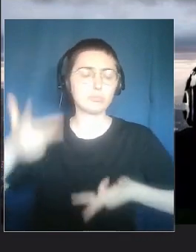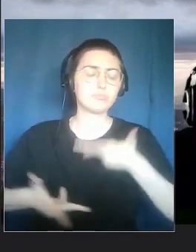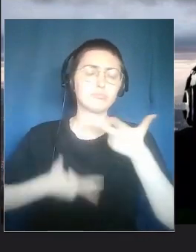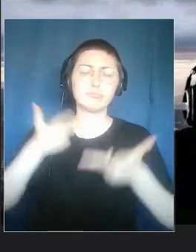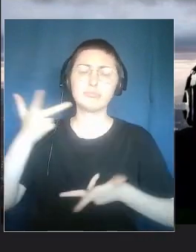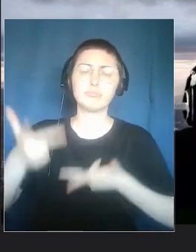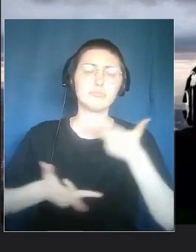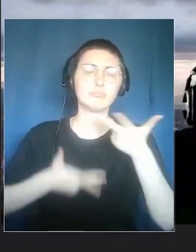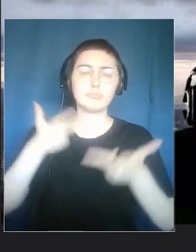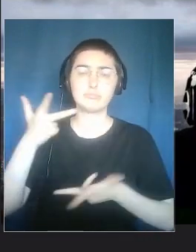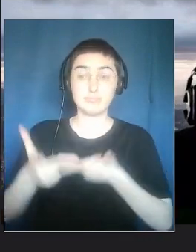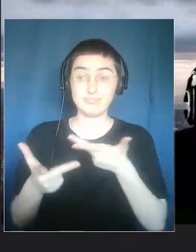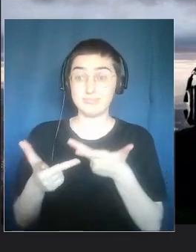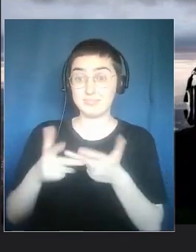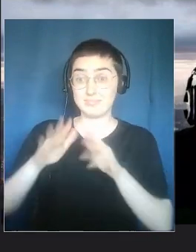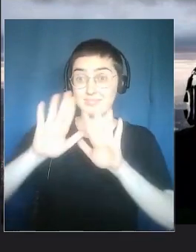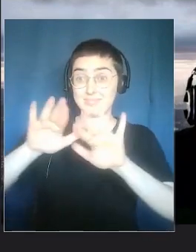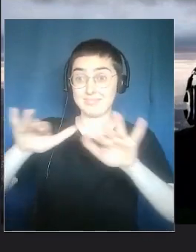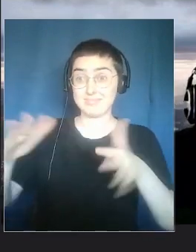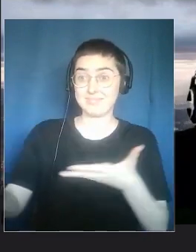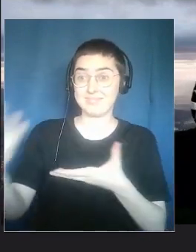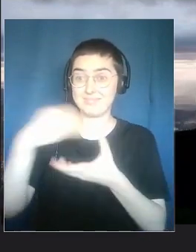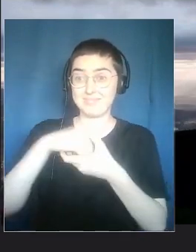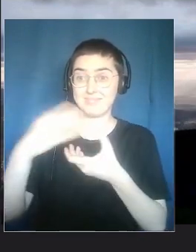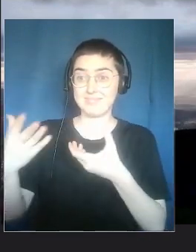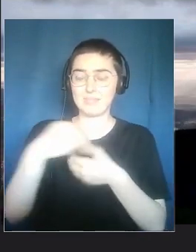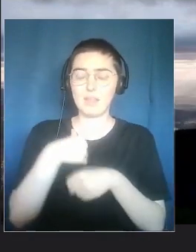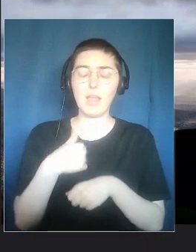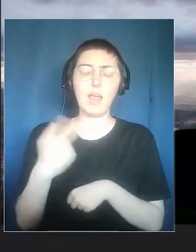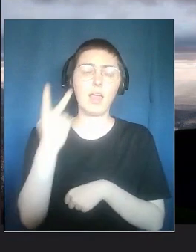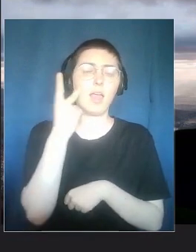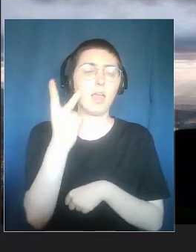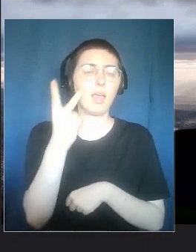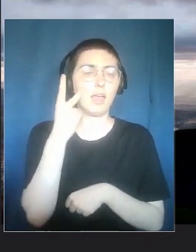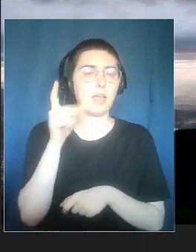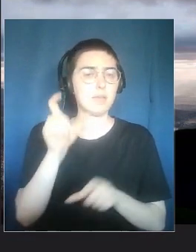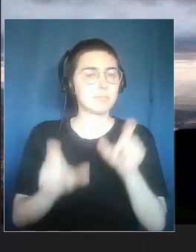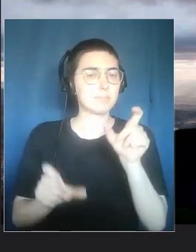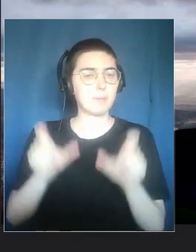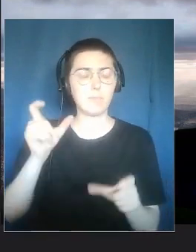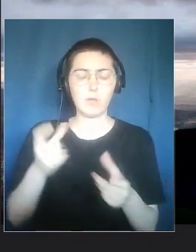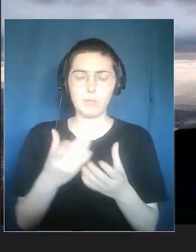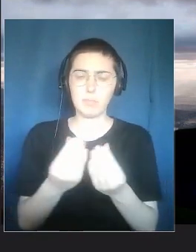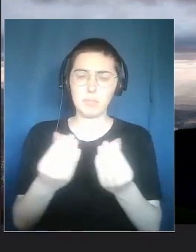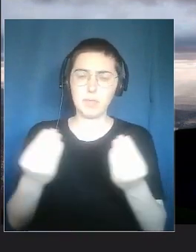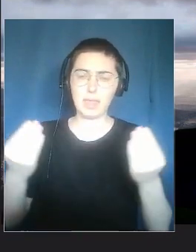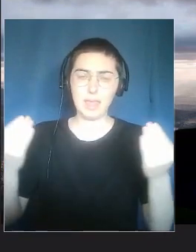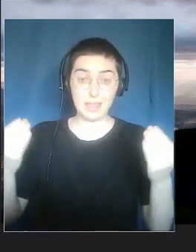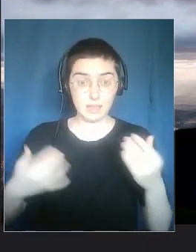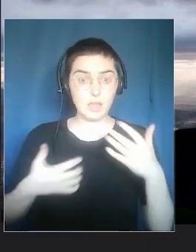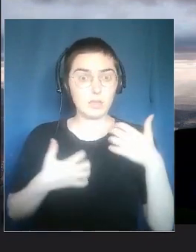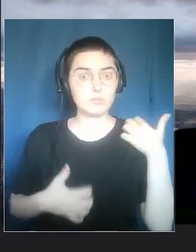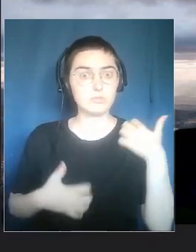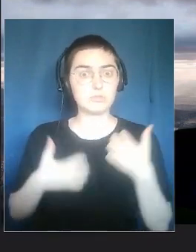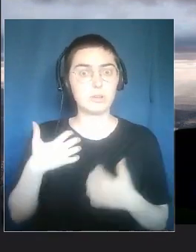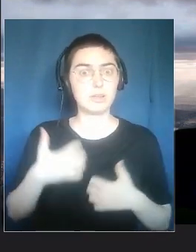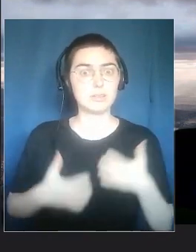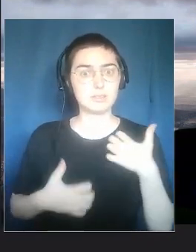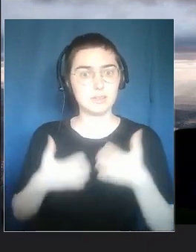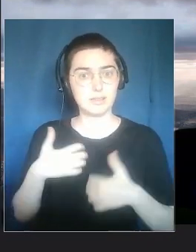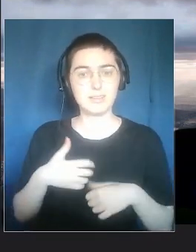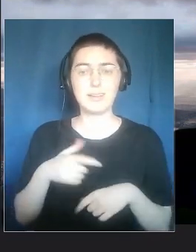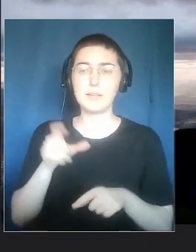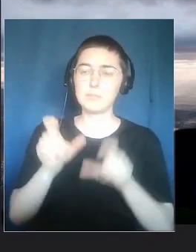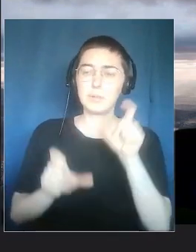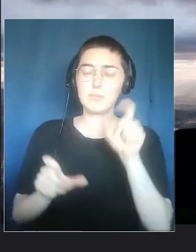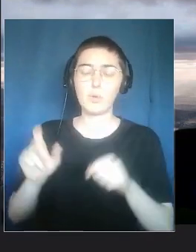topics that we post through hashtags, for example. And there is a lot of interest also by